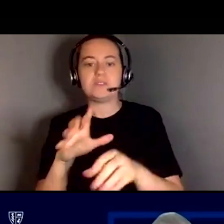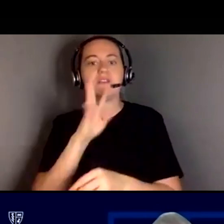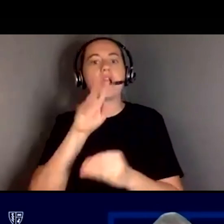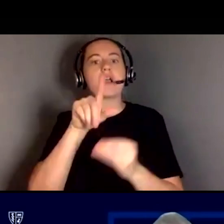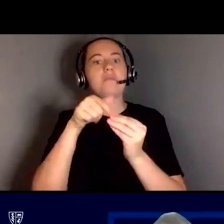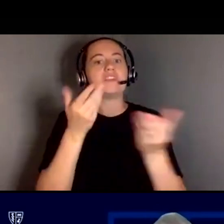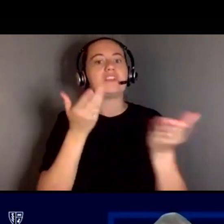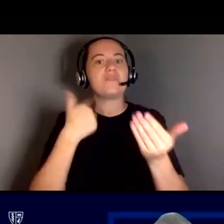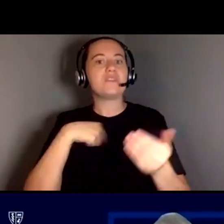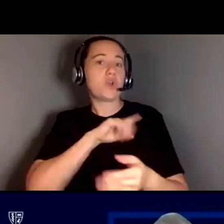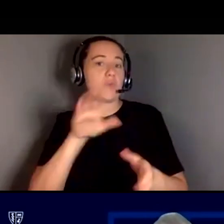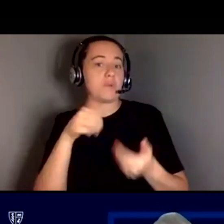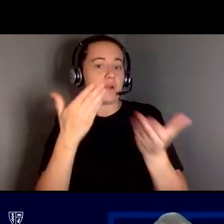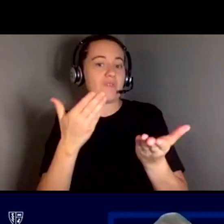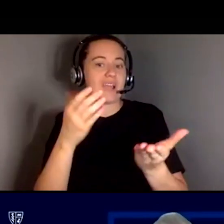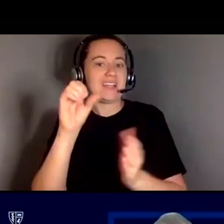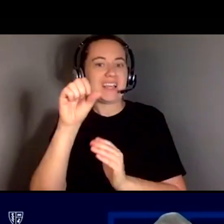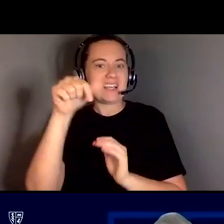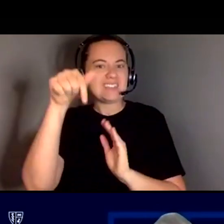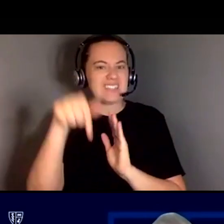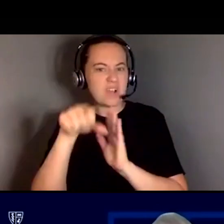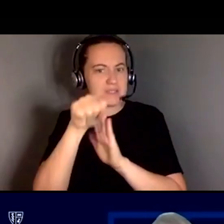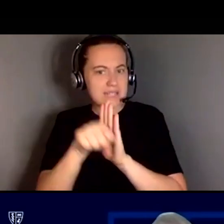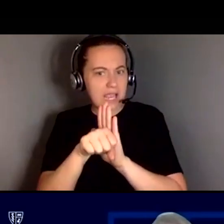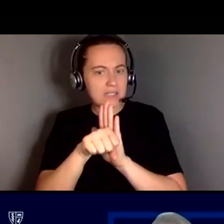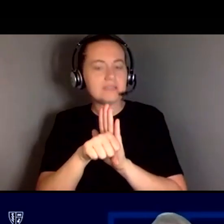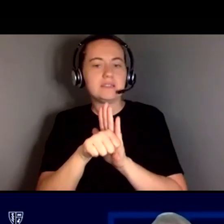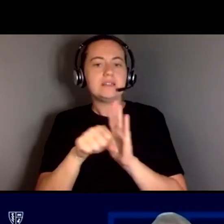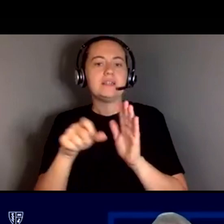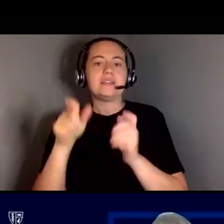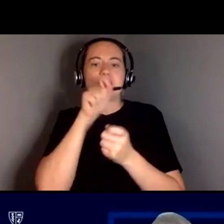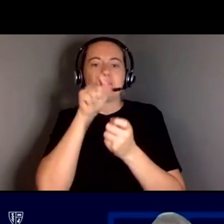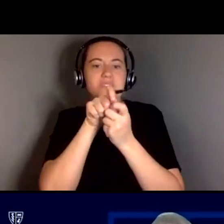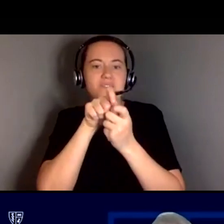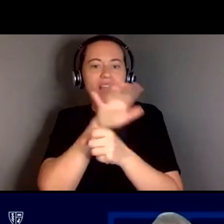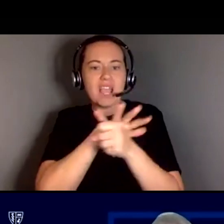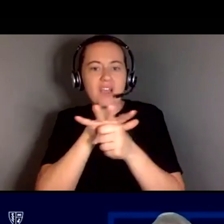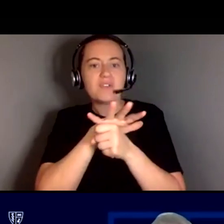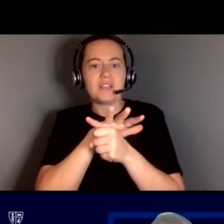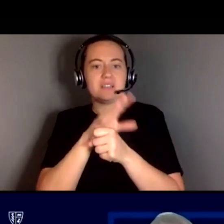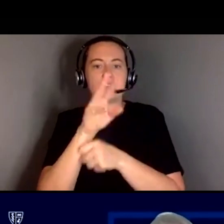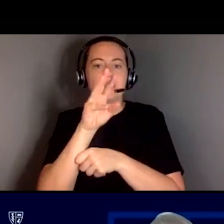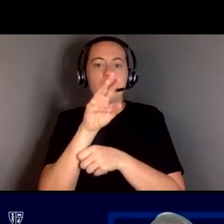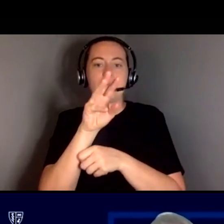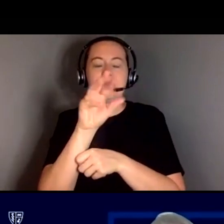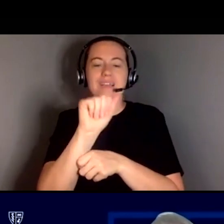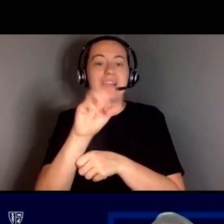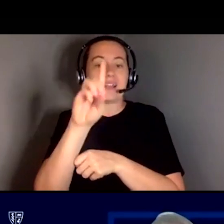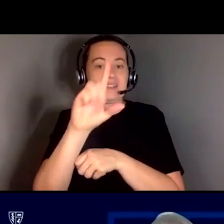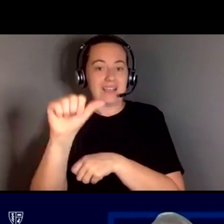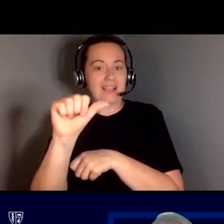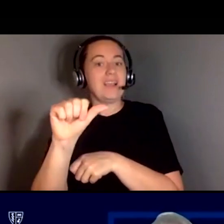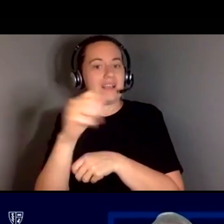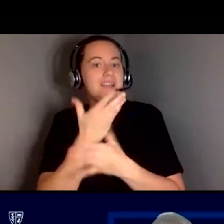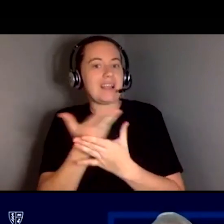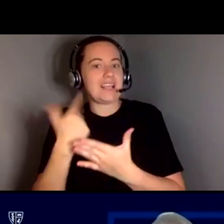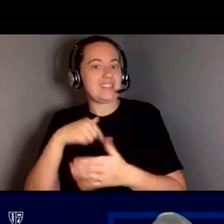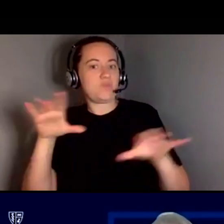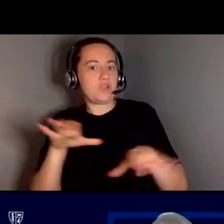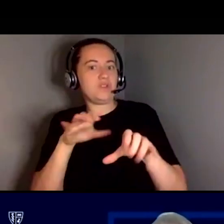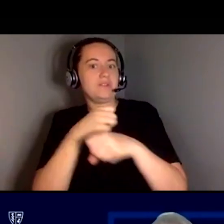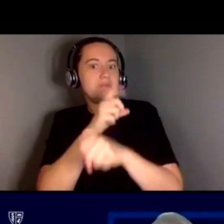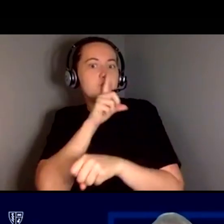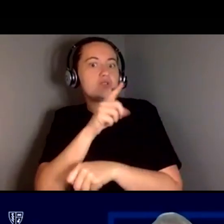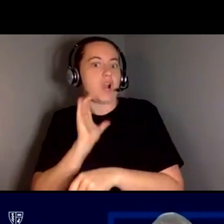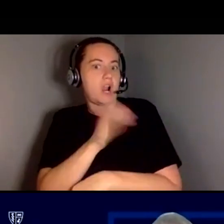provide at Downstate, particularly in areas such as the American Disabilities Act and those things that we do to ensure that our